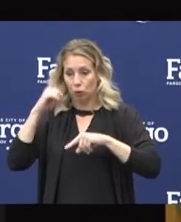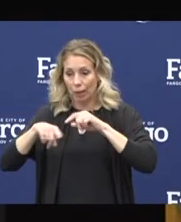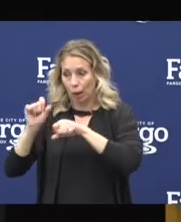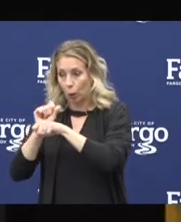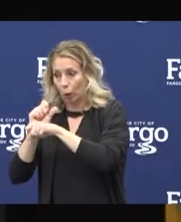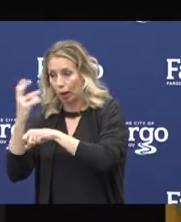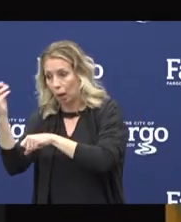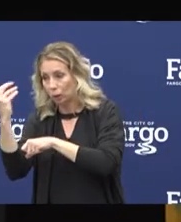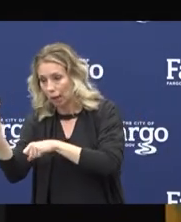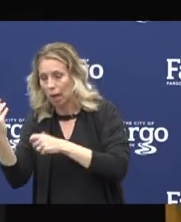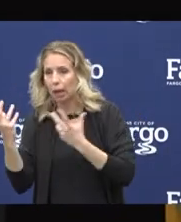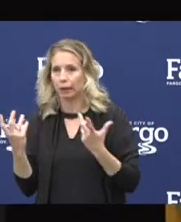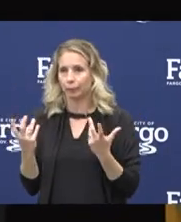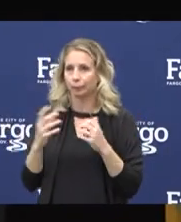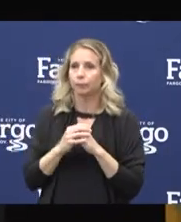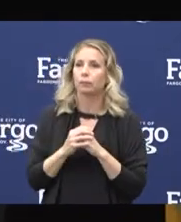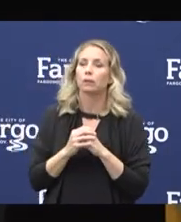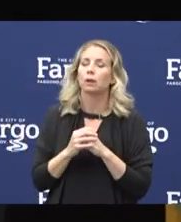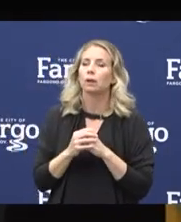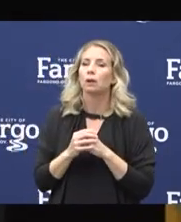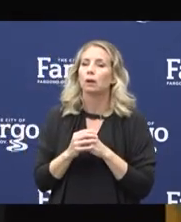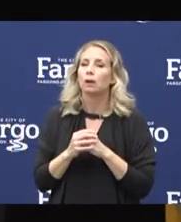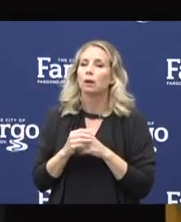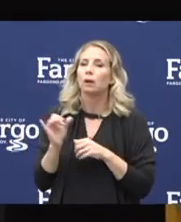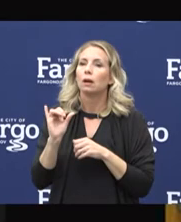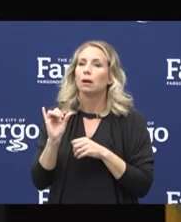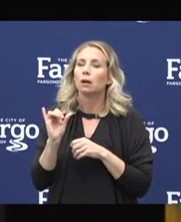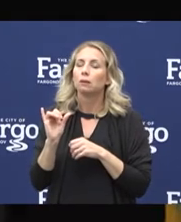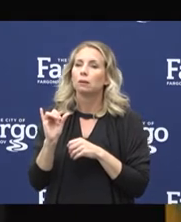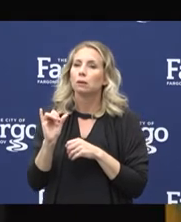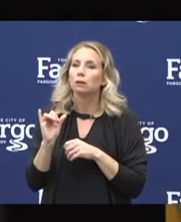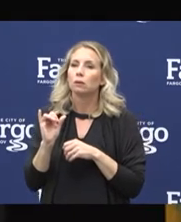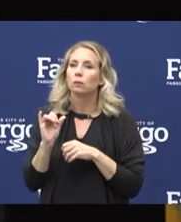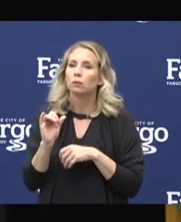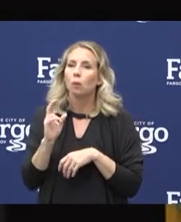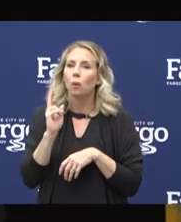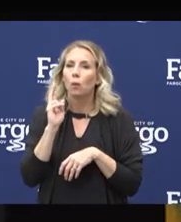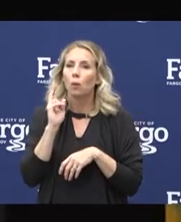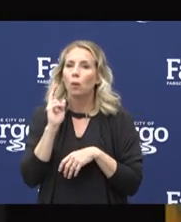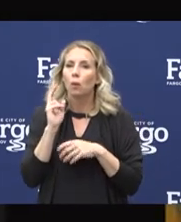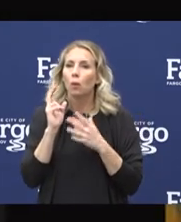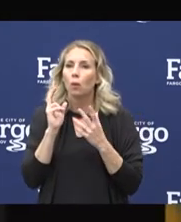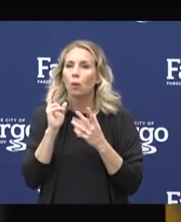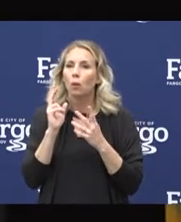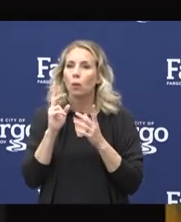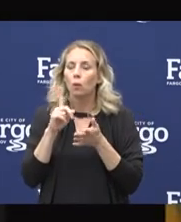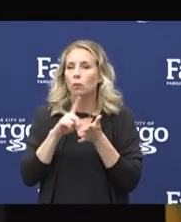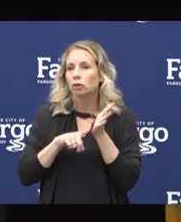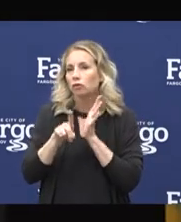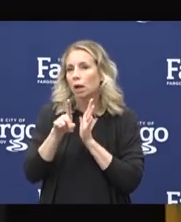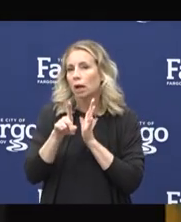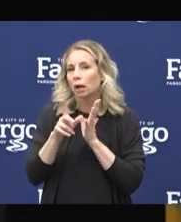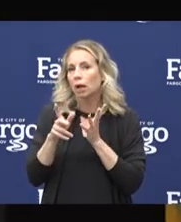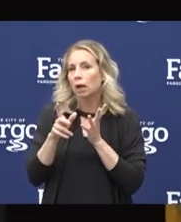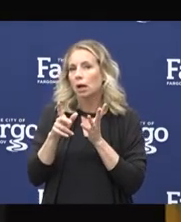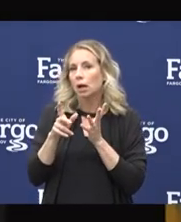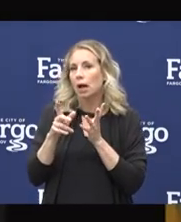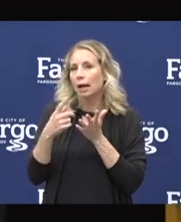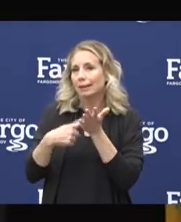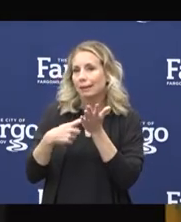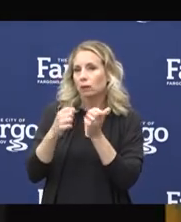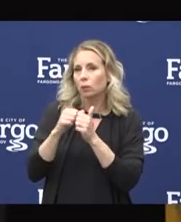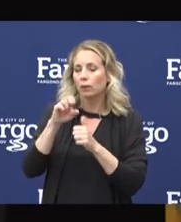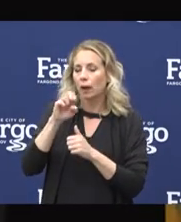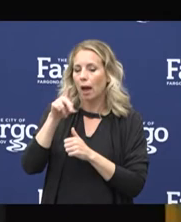your job. And then we look with the epidemiologists